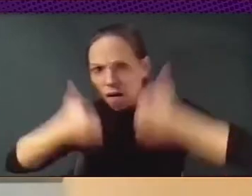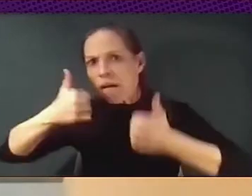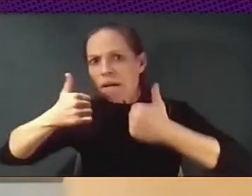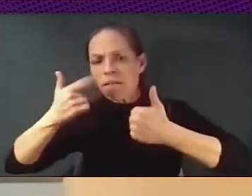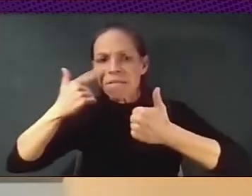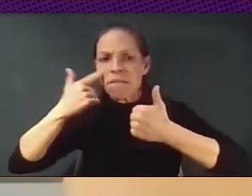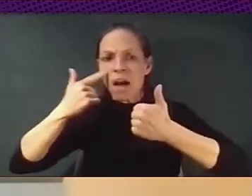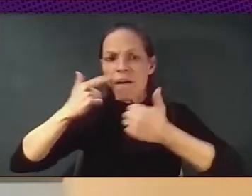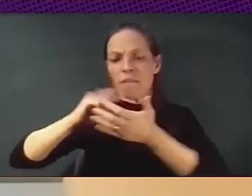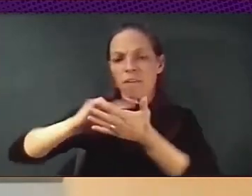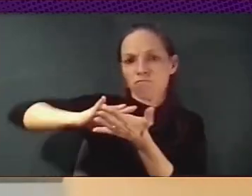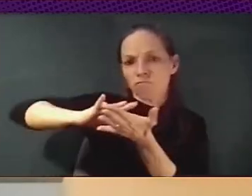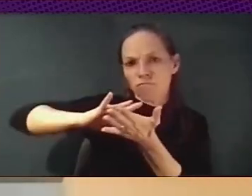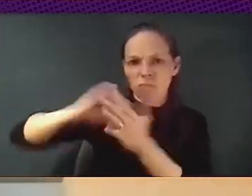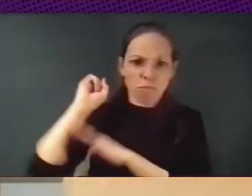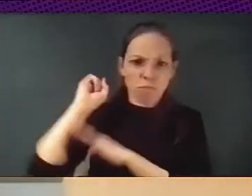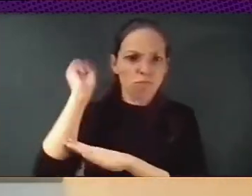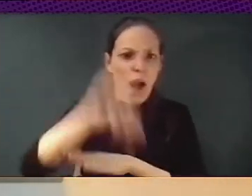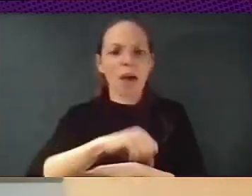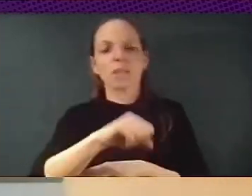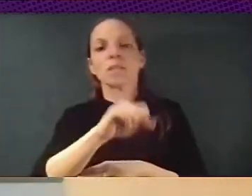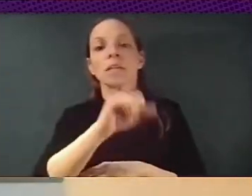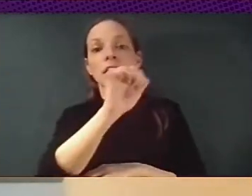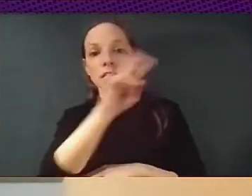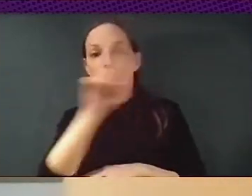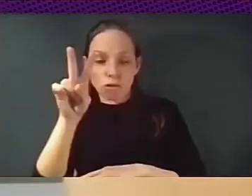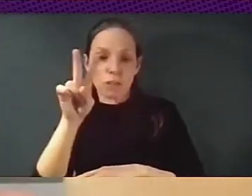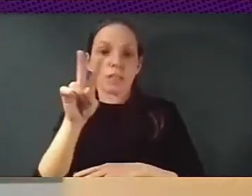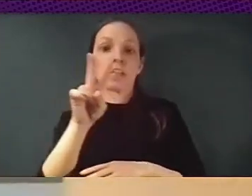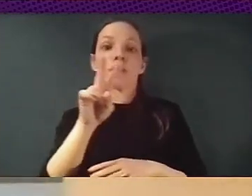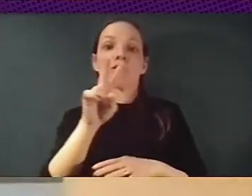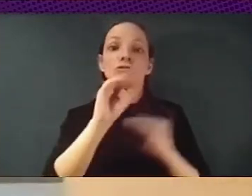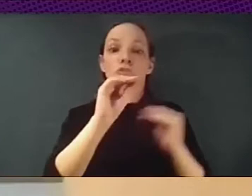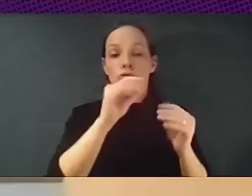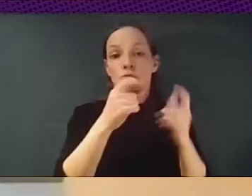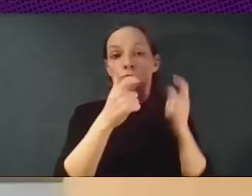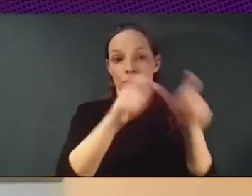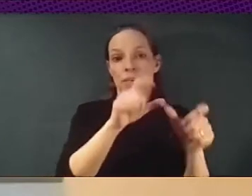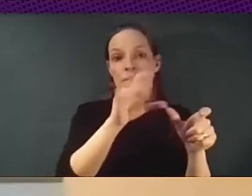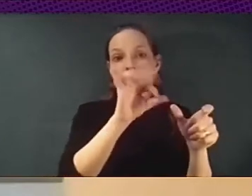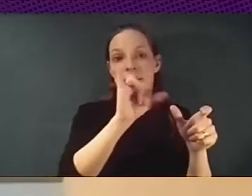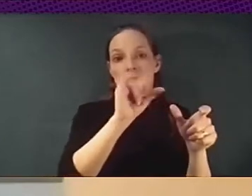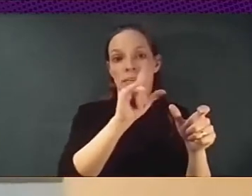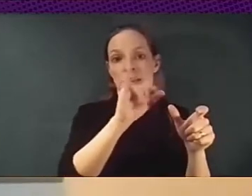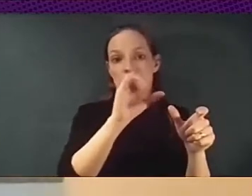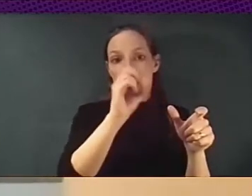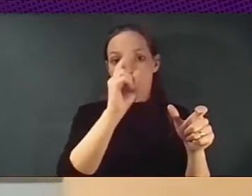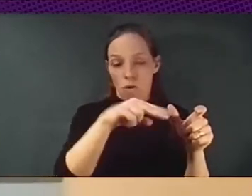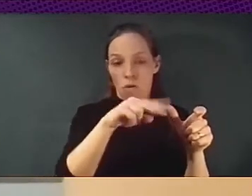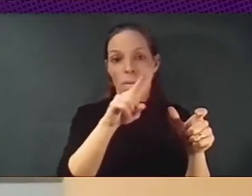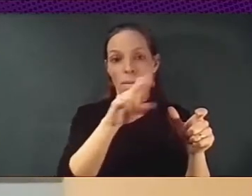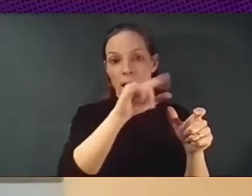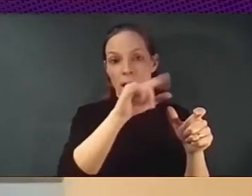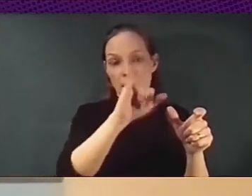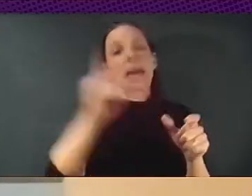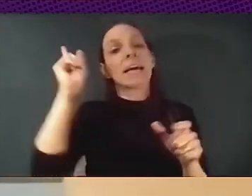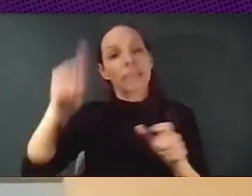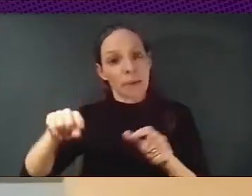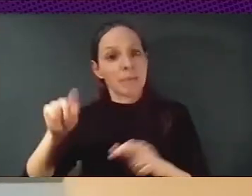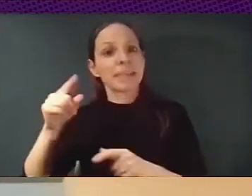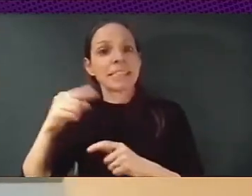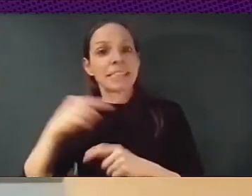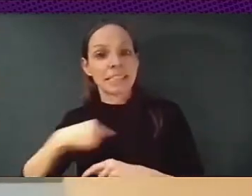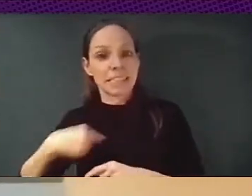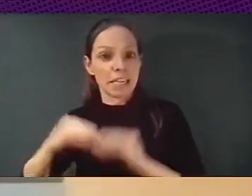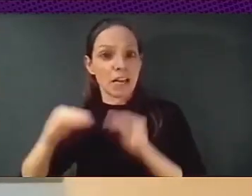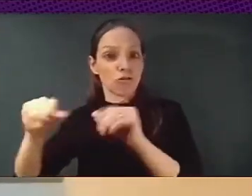model led by Silicon Valley, and China on the other side, with a kind of big state model, where they have a very centralized control, in